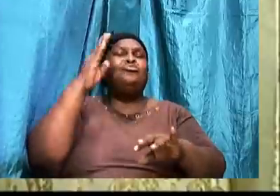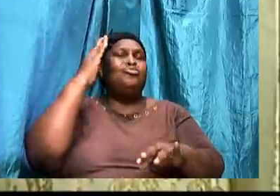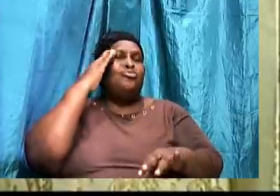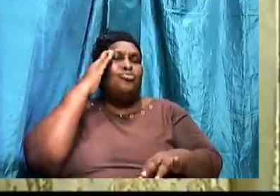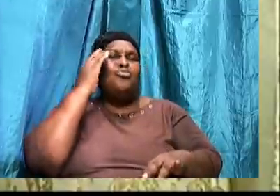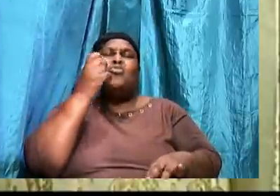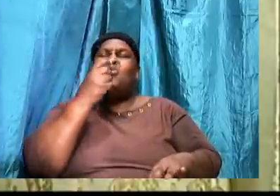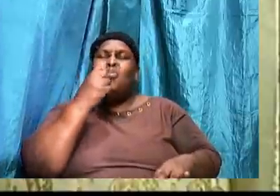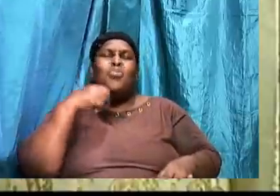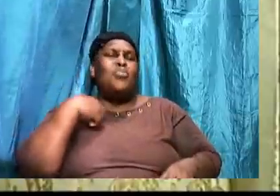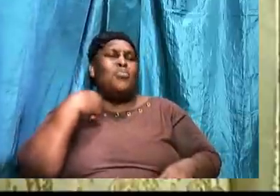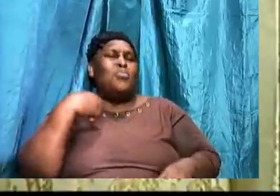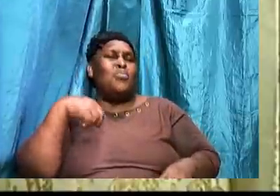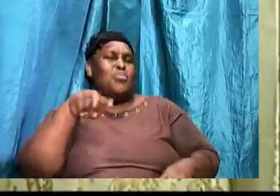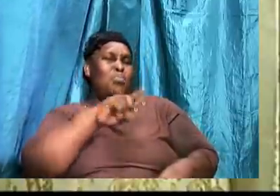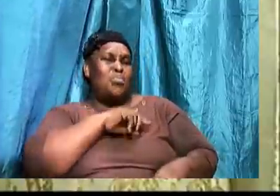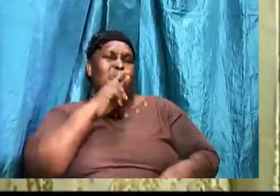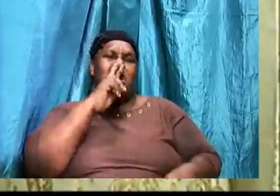what we are about.